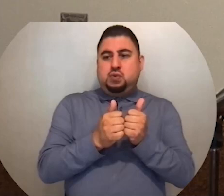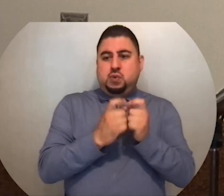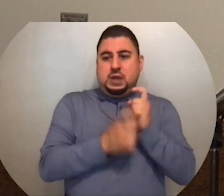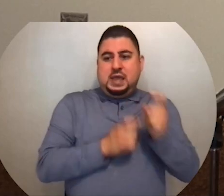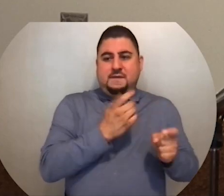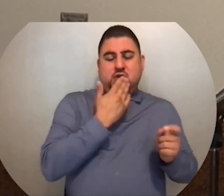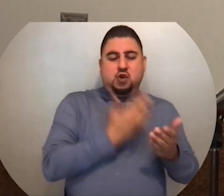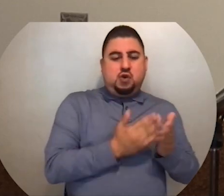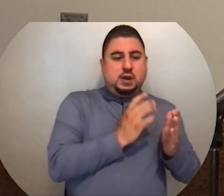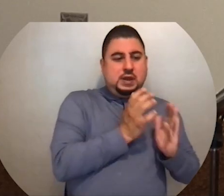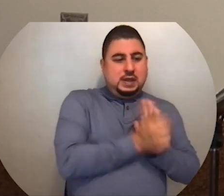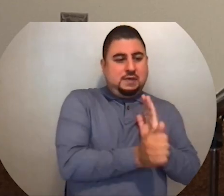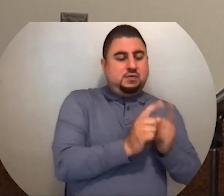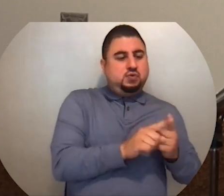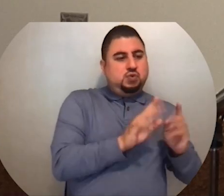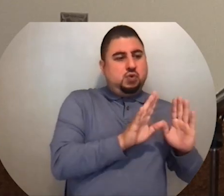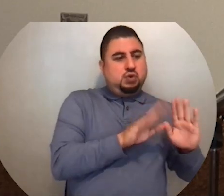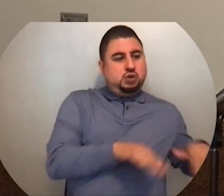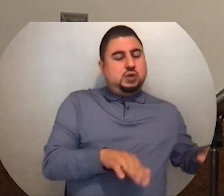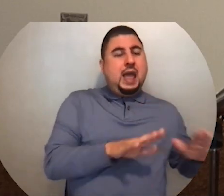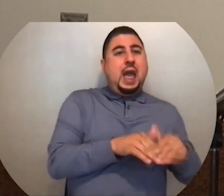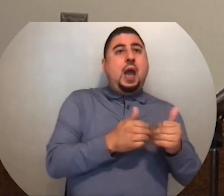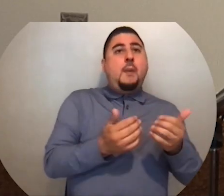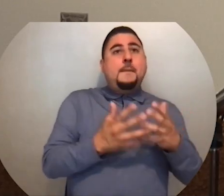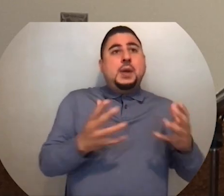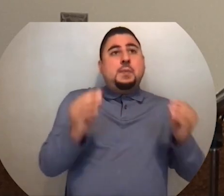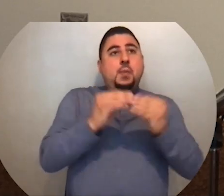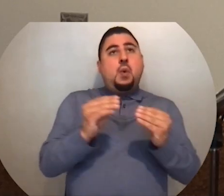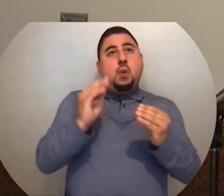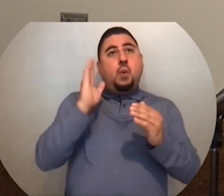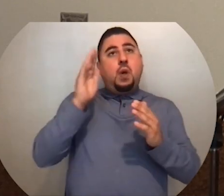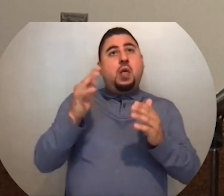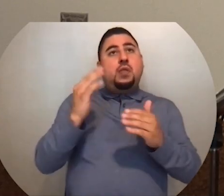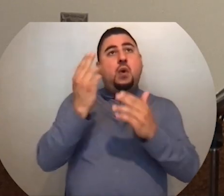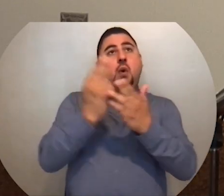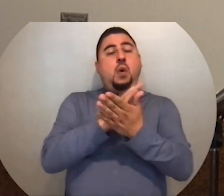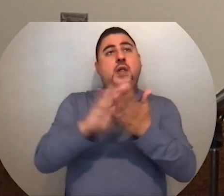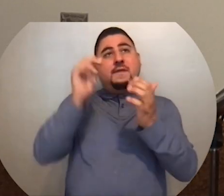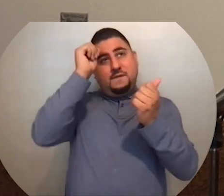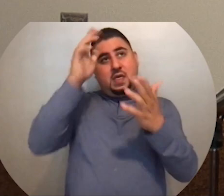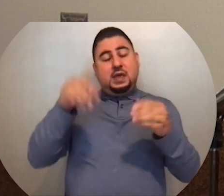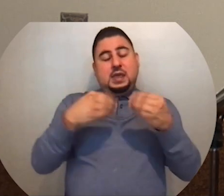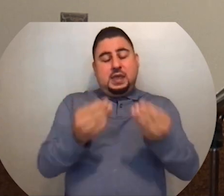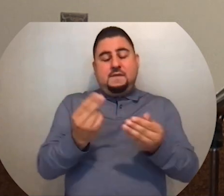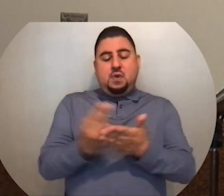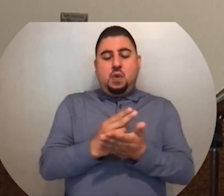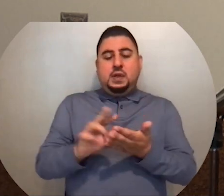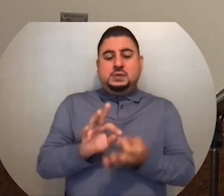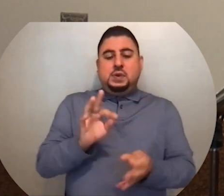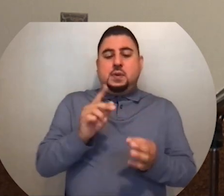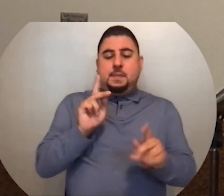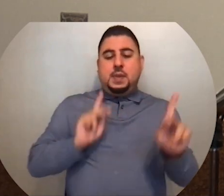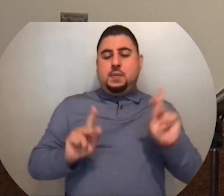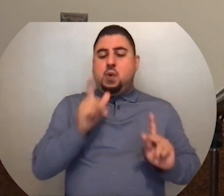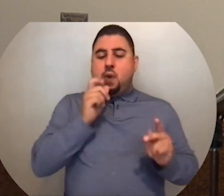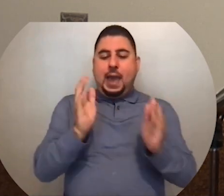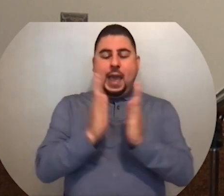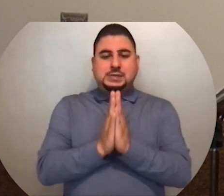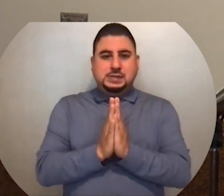how much more will the Heavenly Father give the Holy Spirit to those who ask him?